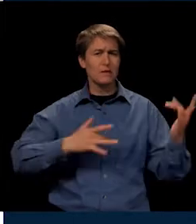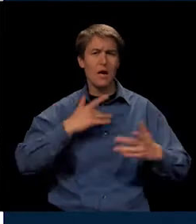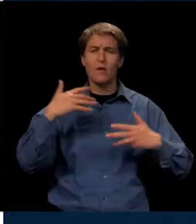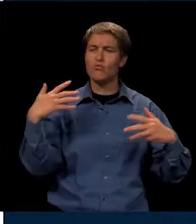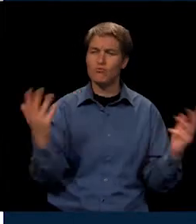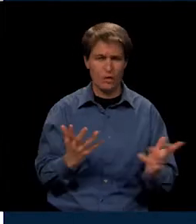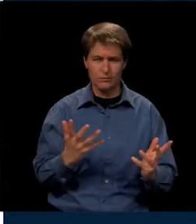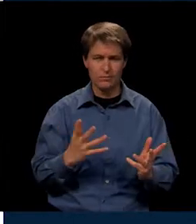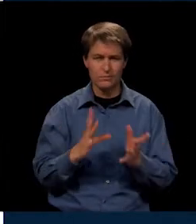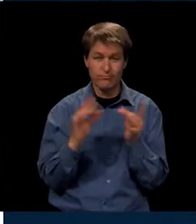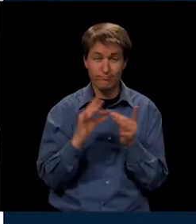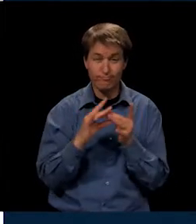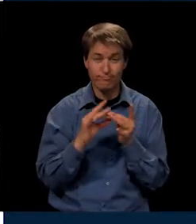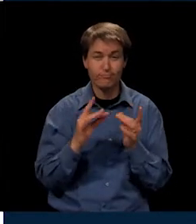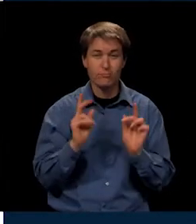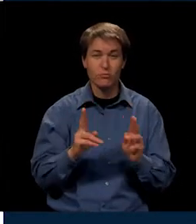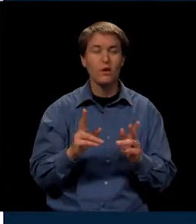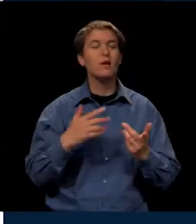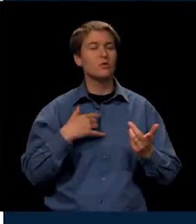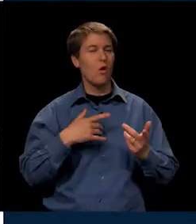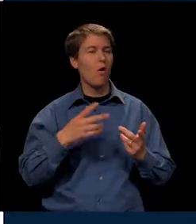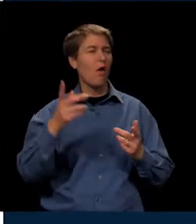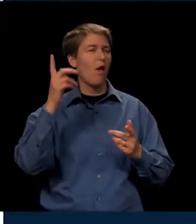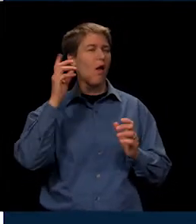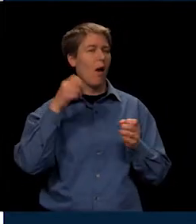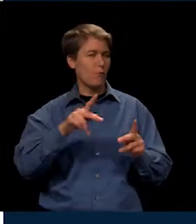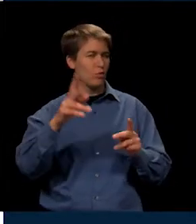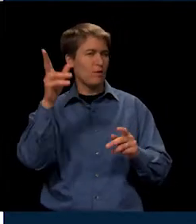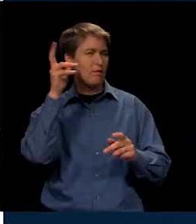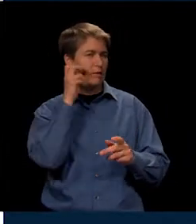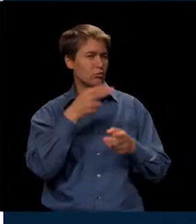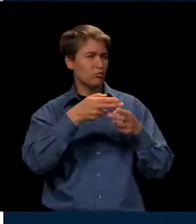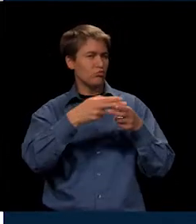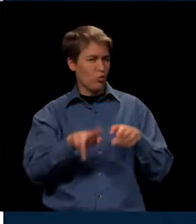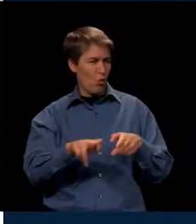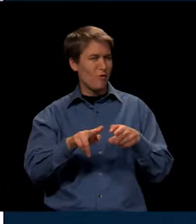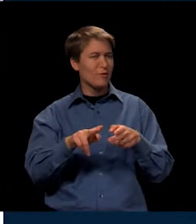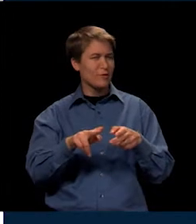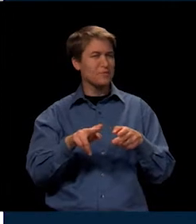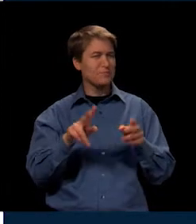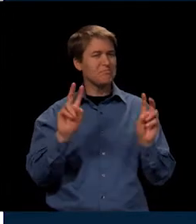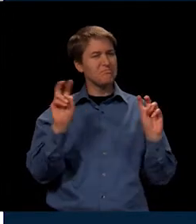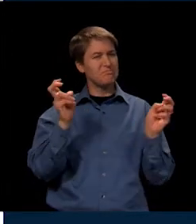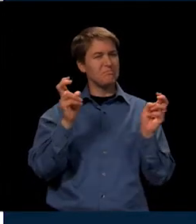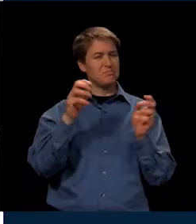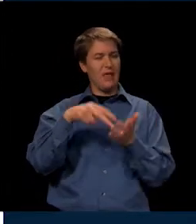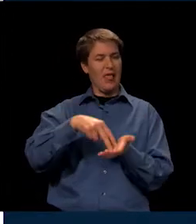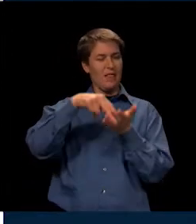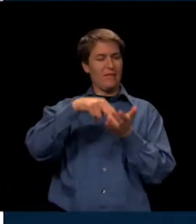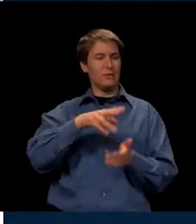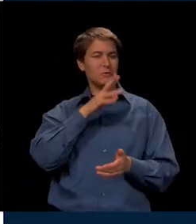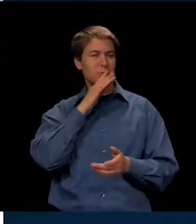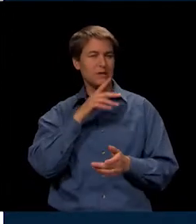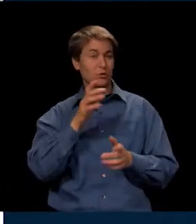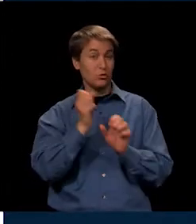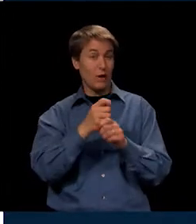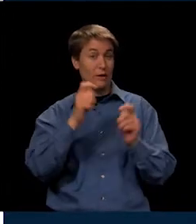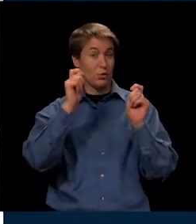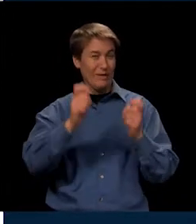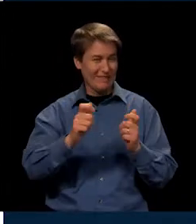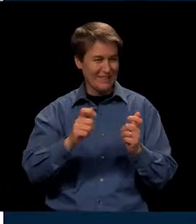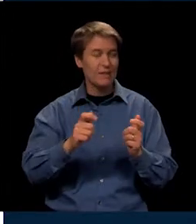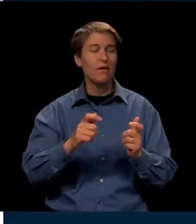So we're going to have an opportunity to listen to just a little bit of an elevator speech created very quickly.